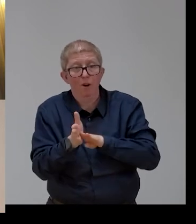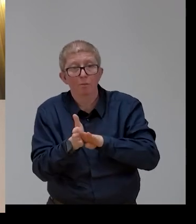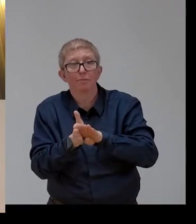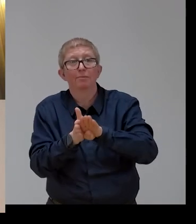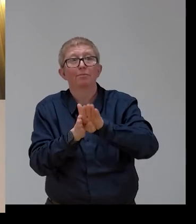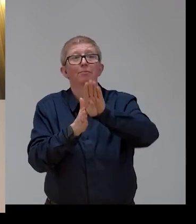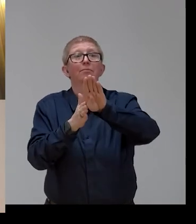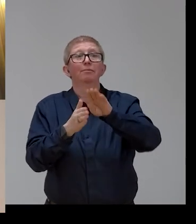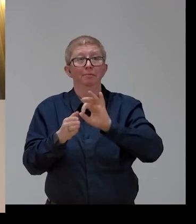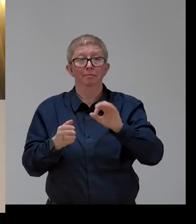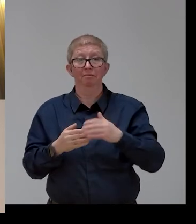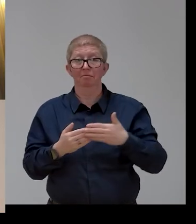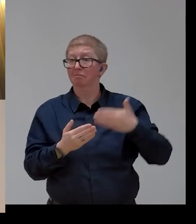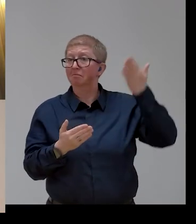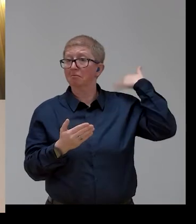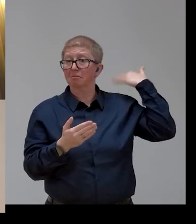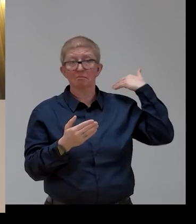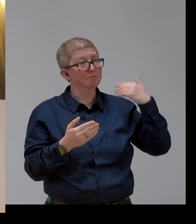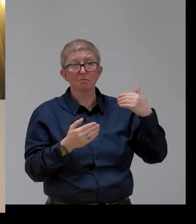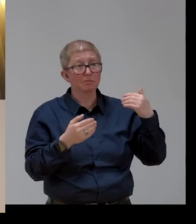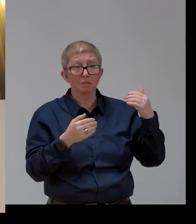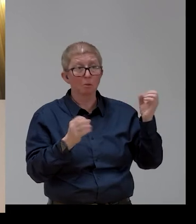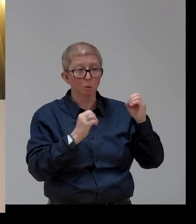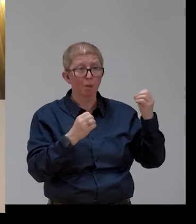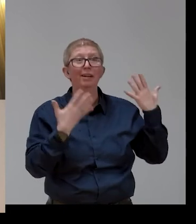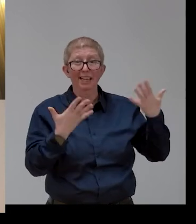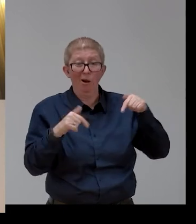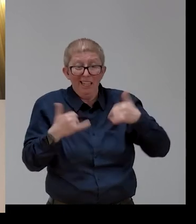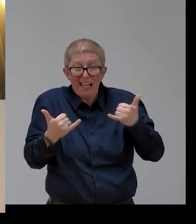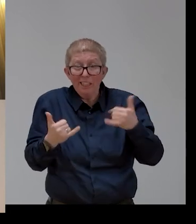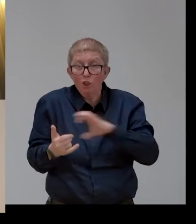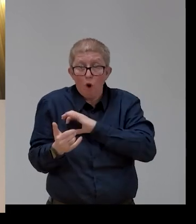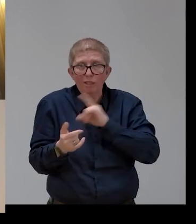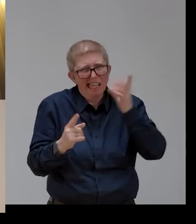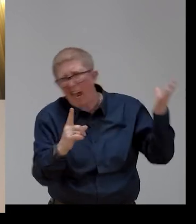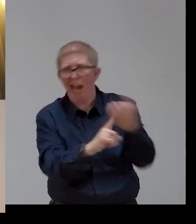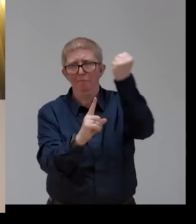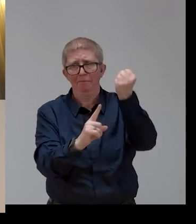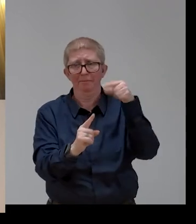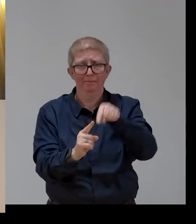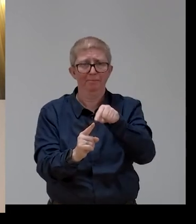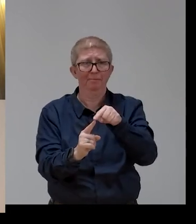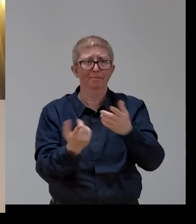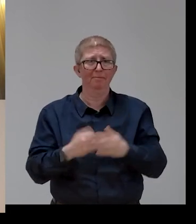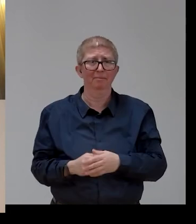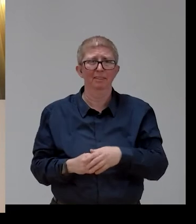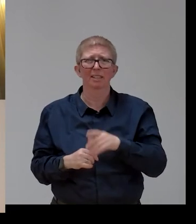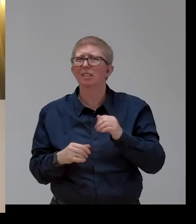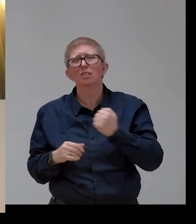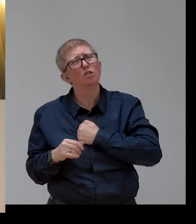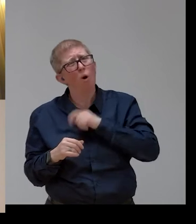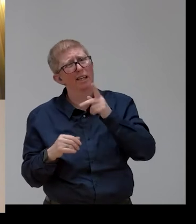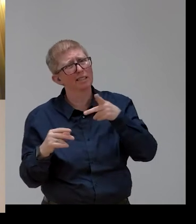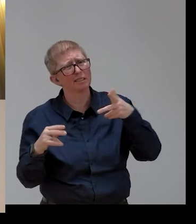not possible before. And Rando, sorry for interrupting you, but what can the European Parliament do, what can you do